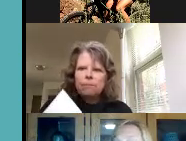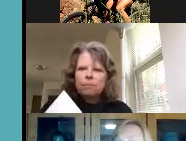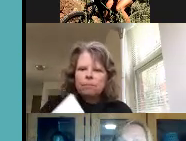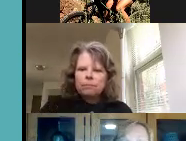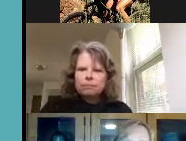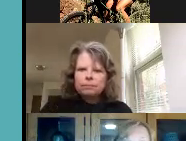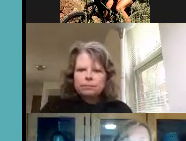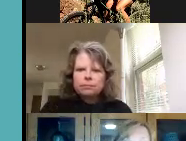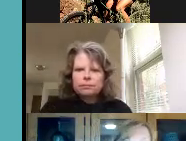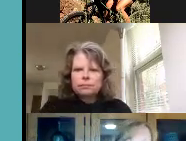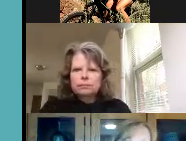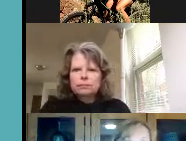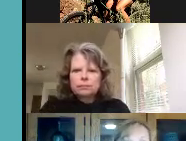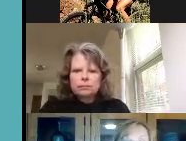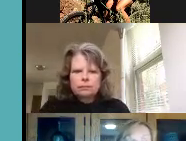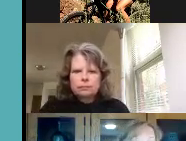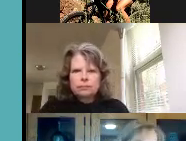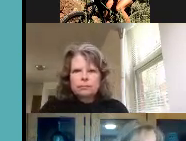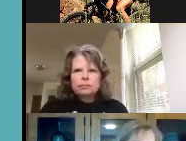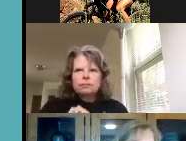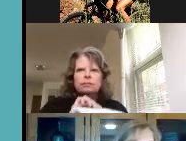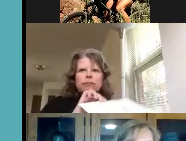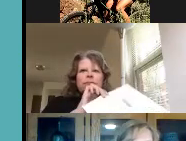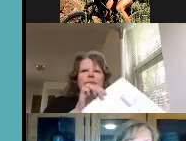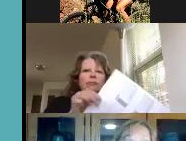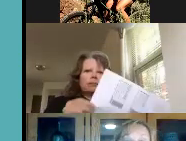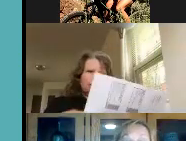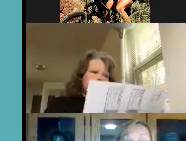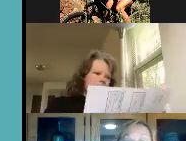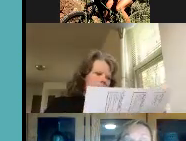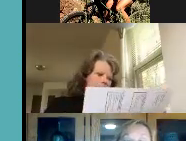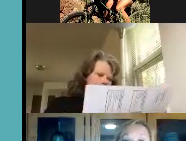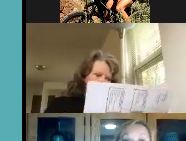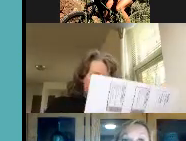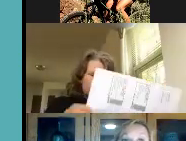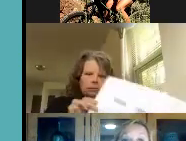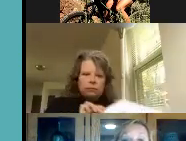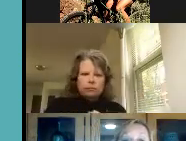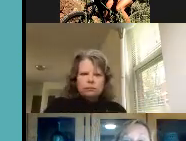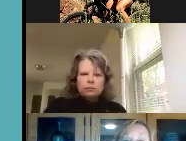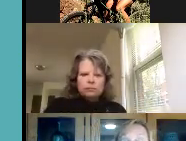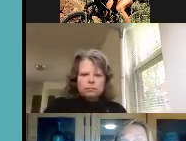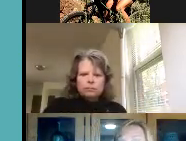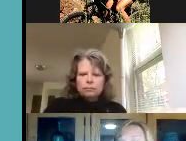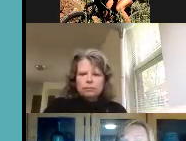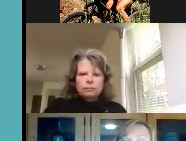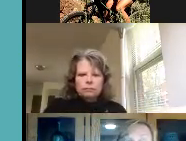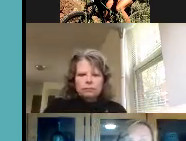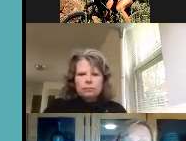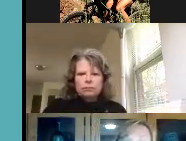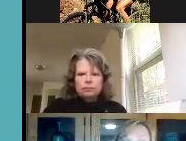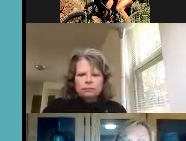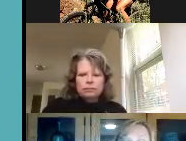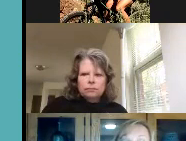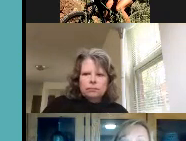um visual field loss or they would not yet be legally blind but have a diagnosis